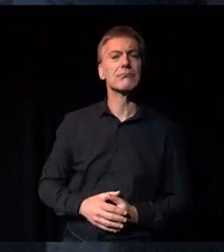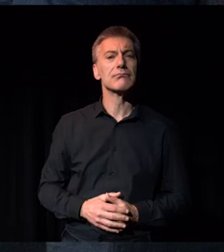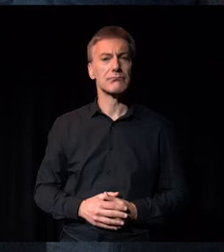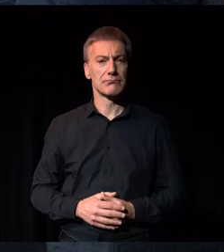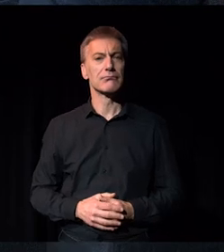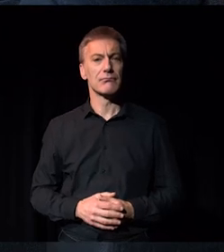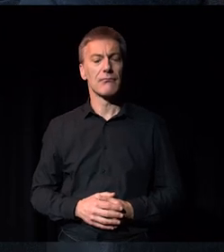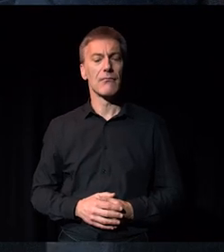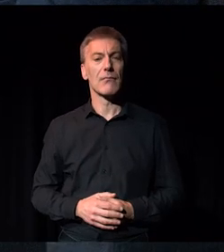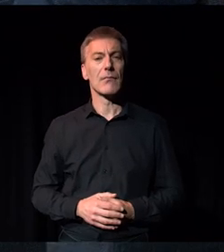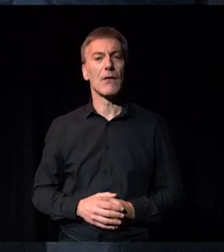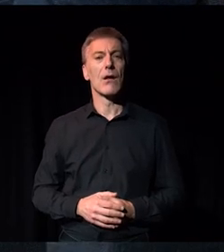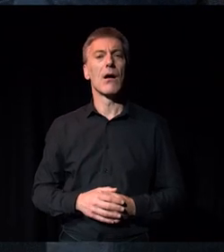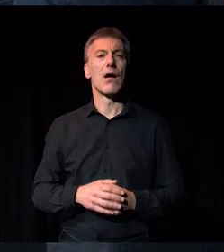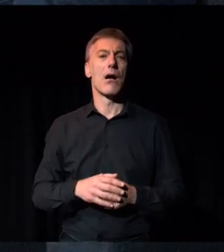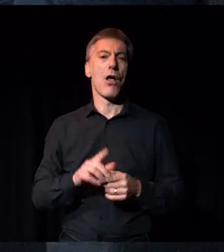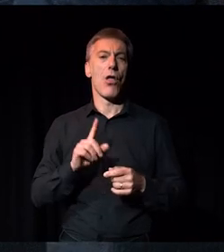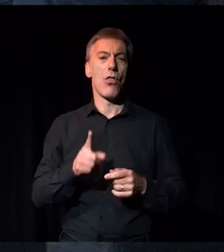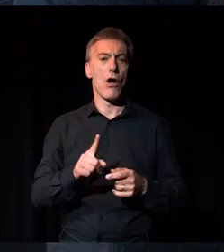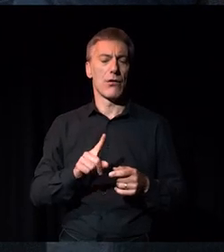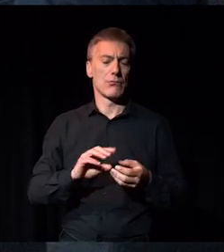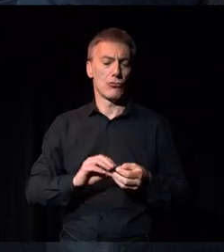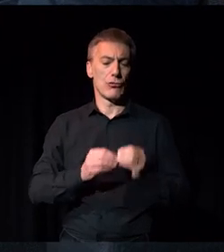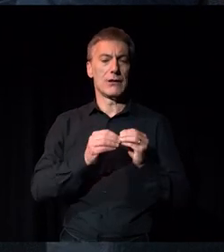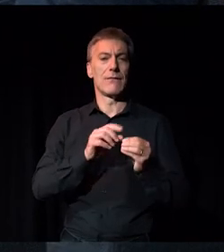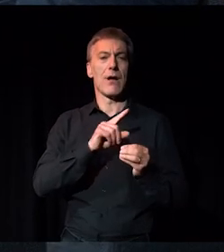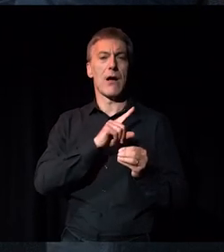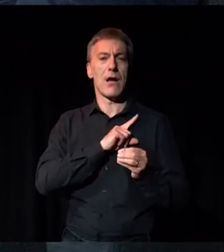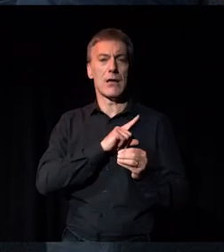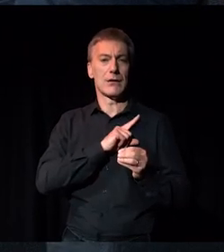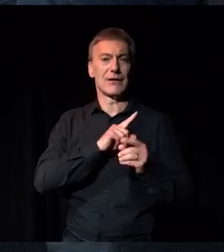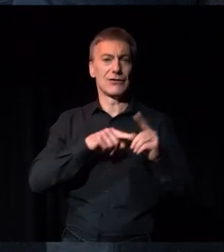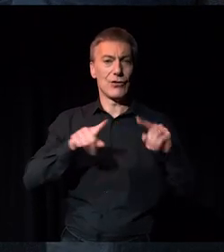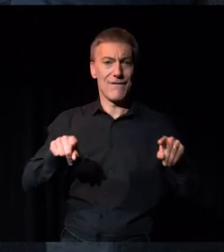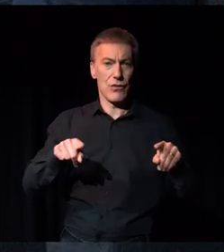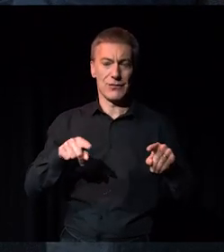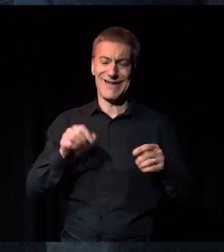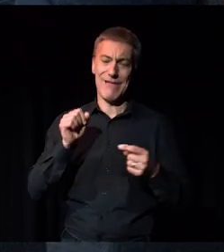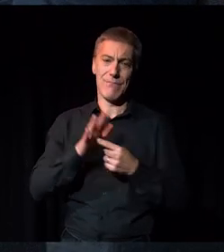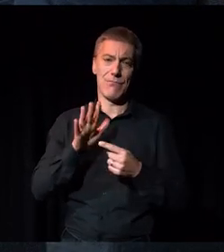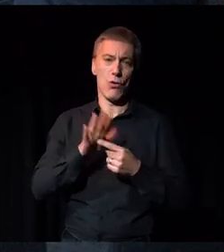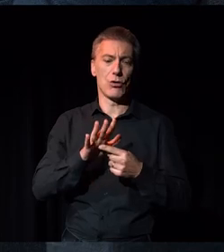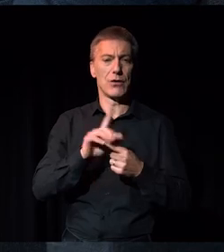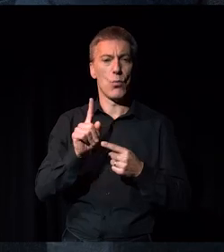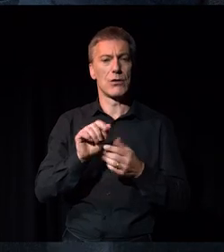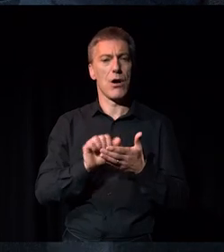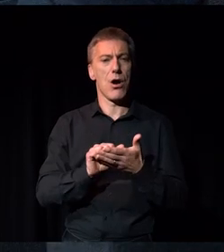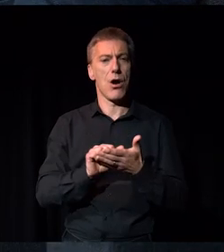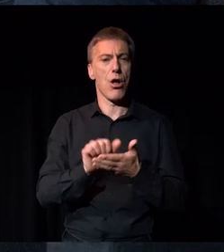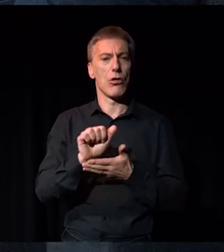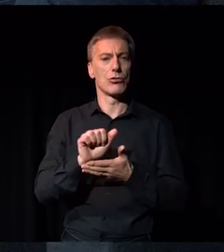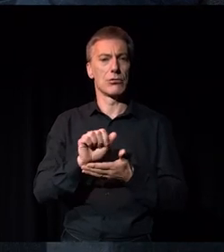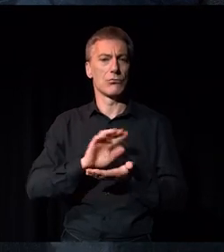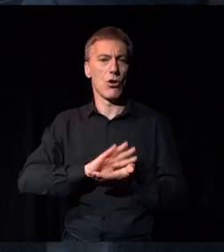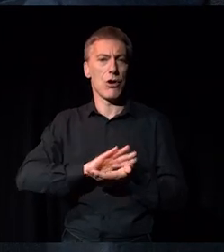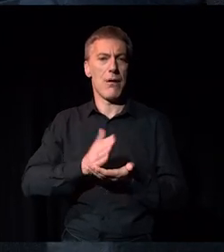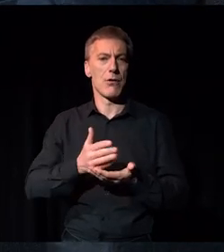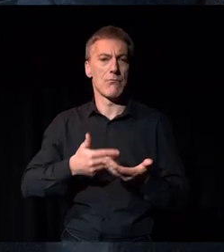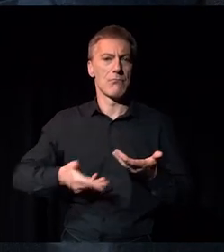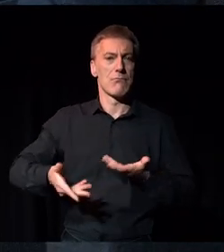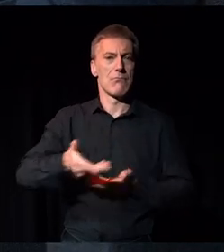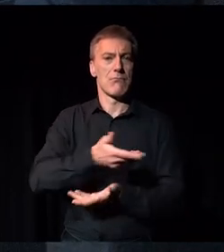the creative case. So when we talk about the creative case for diversity, we're talking about giving voices to communities who have not seen themselves